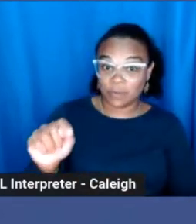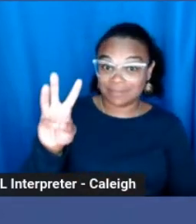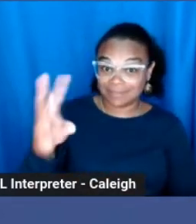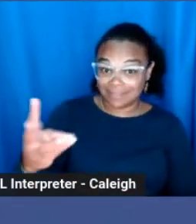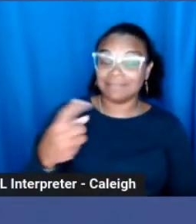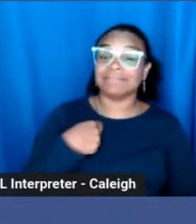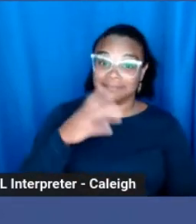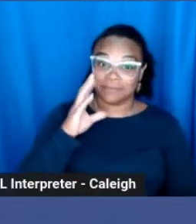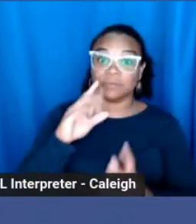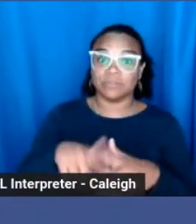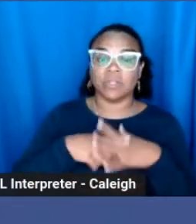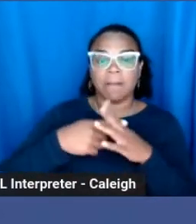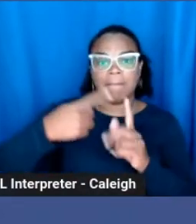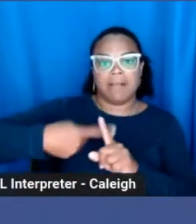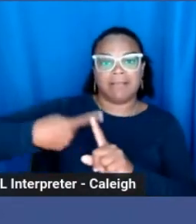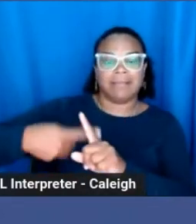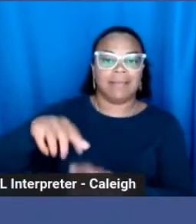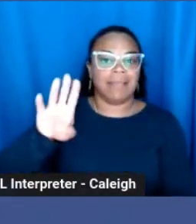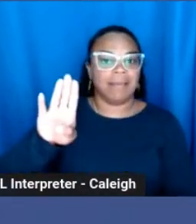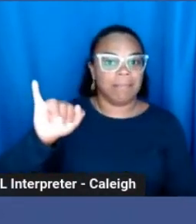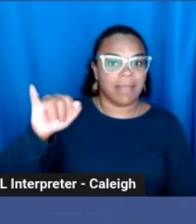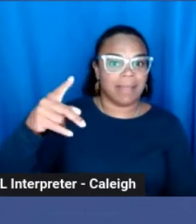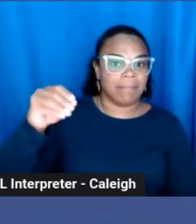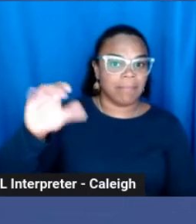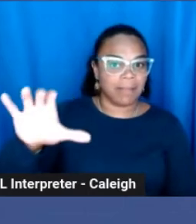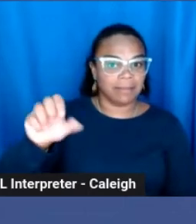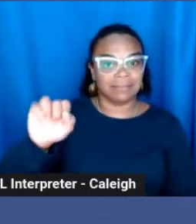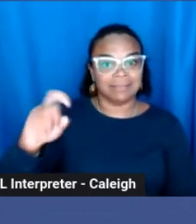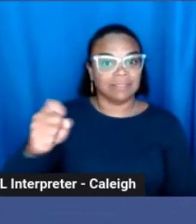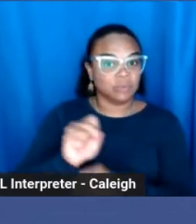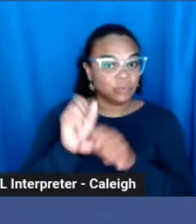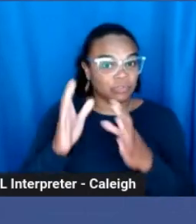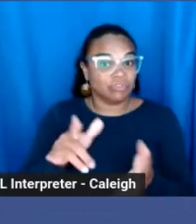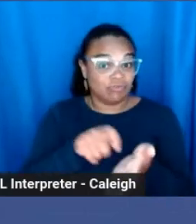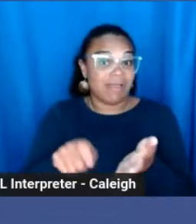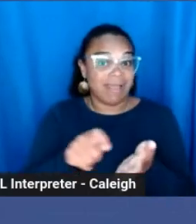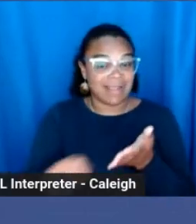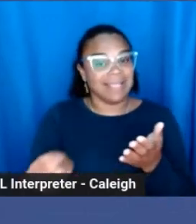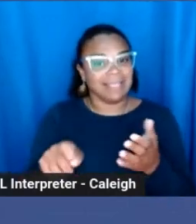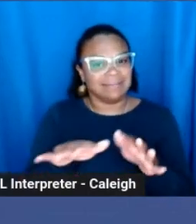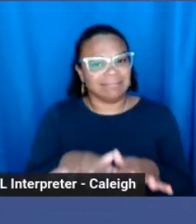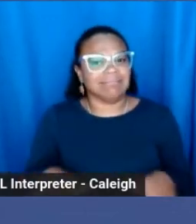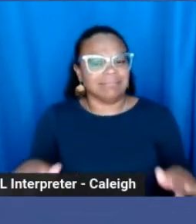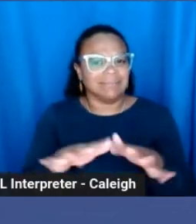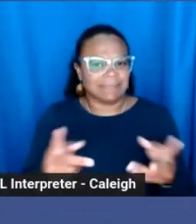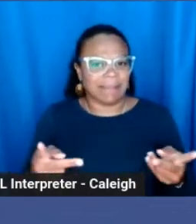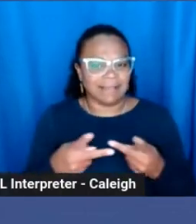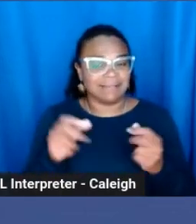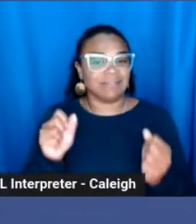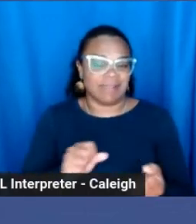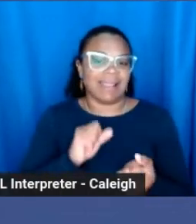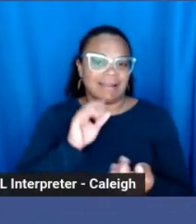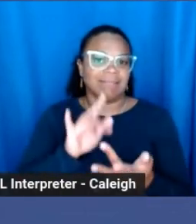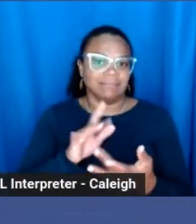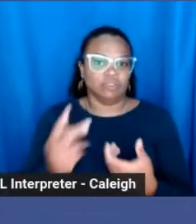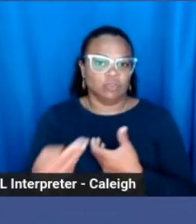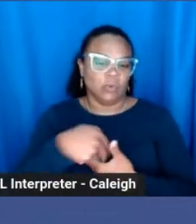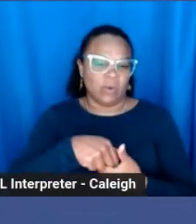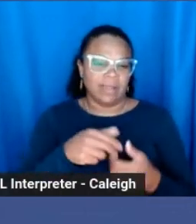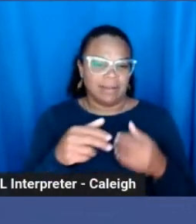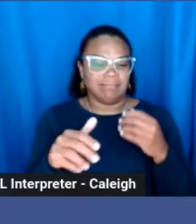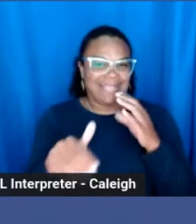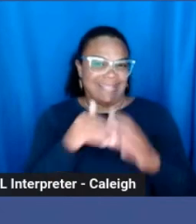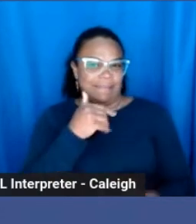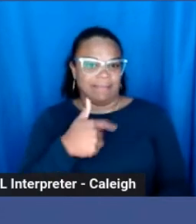starting a monthly BIPOC Sex Workers Writing Space. You can connect to that through that email as well, which is